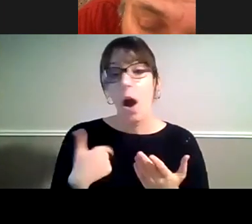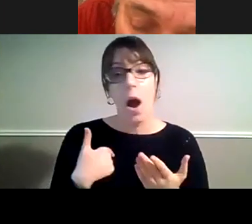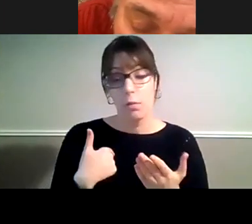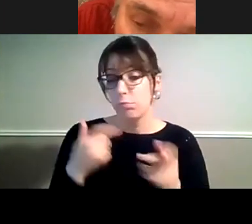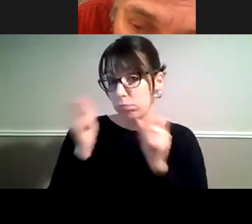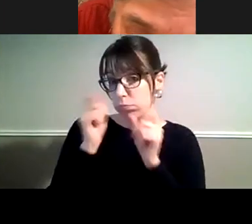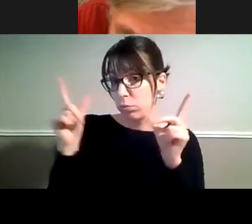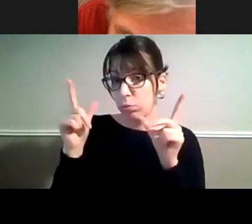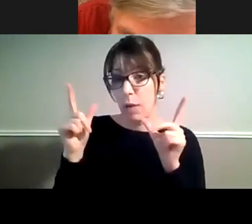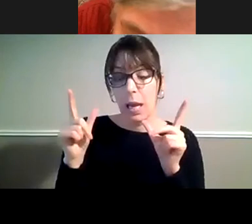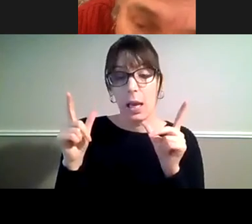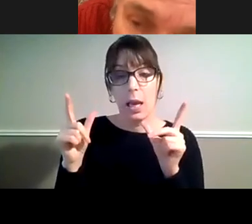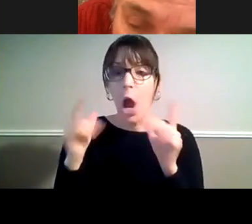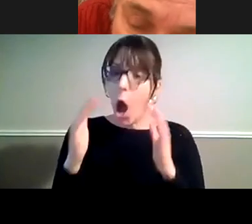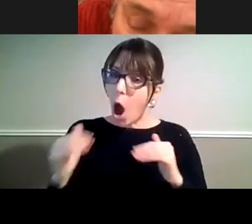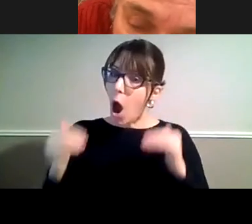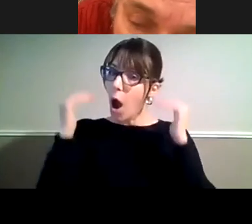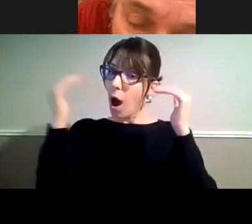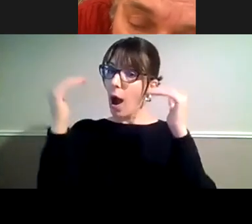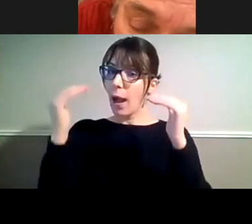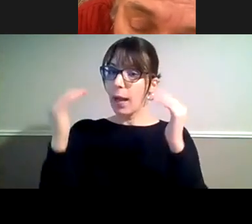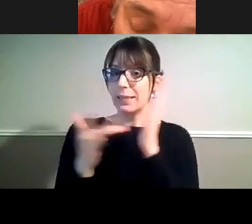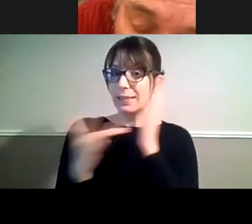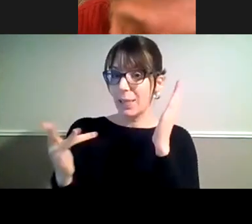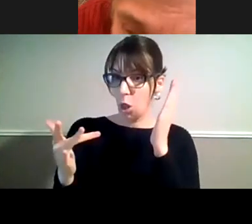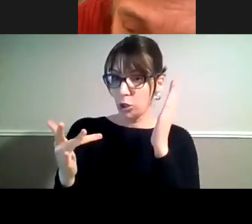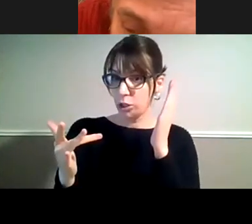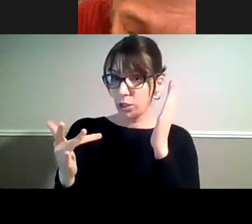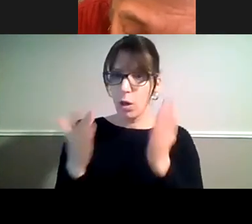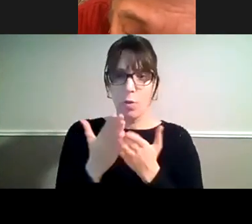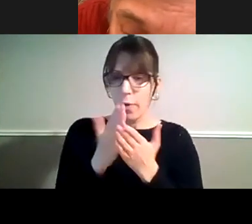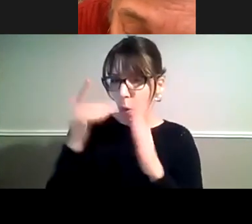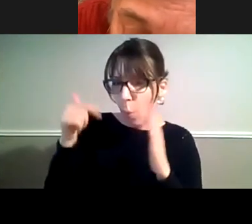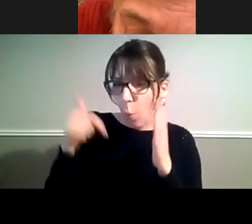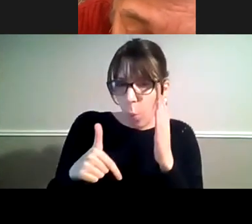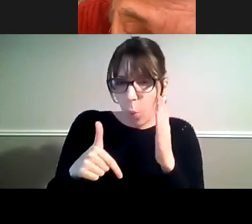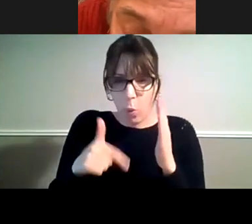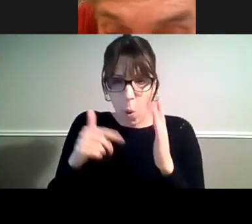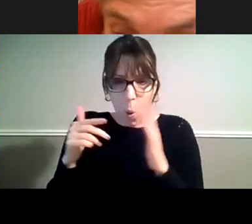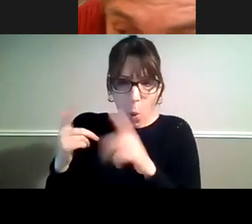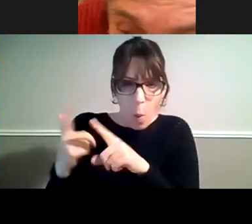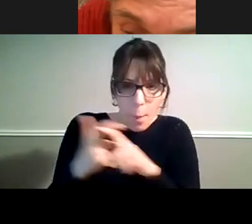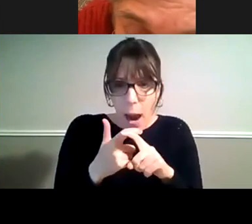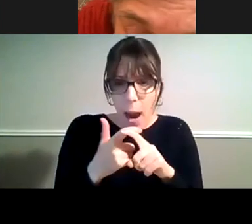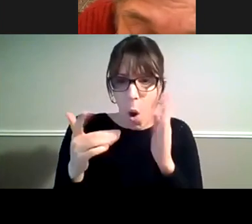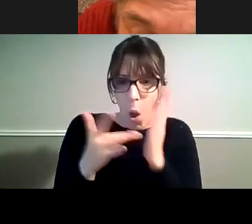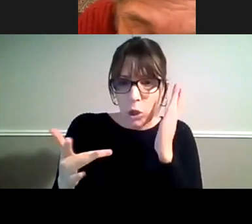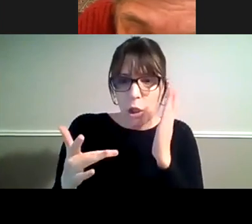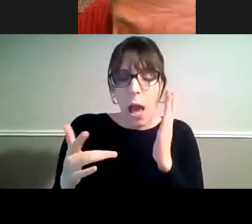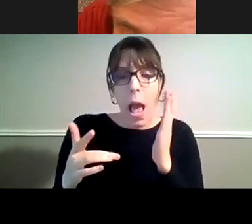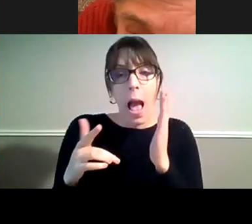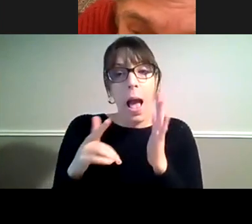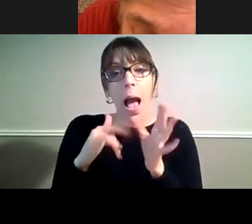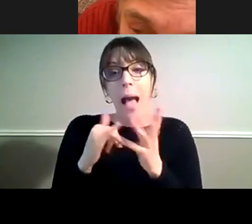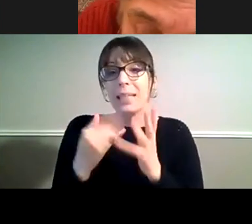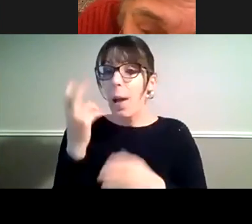with a lot of the high-tech stuff that we're very dependent on. As blind people, we